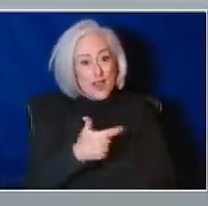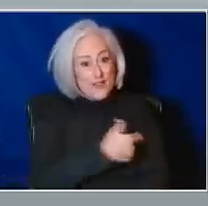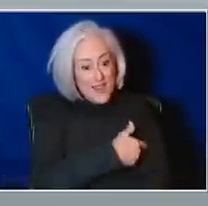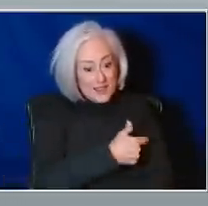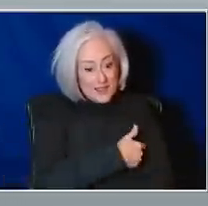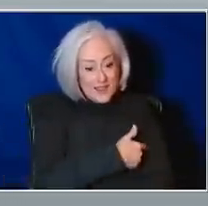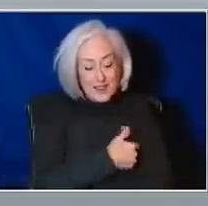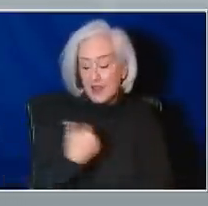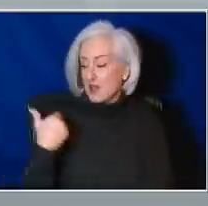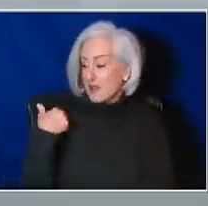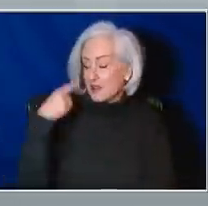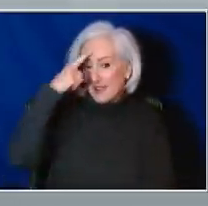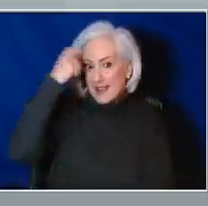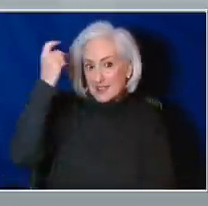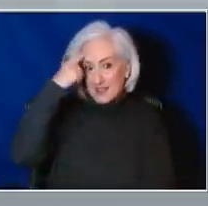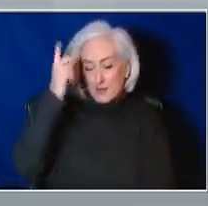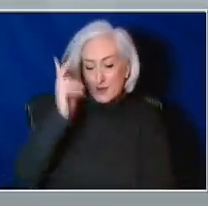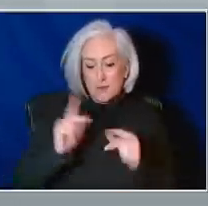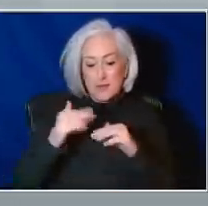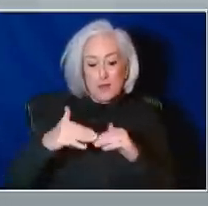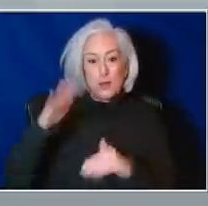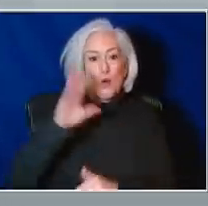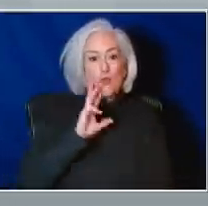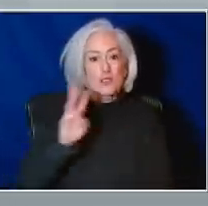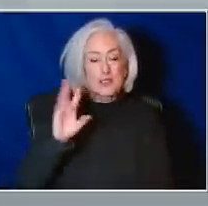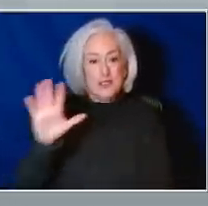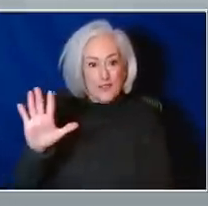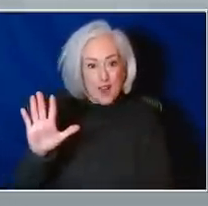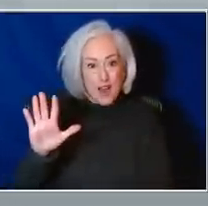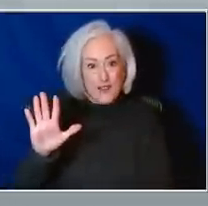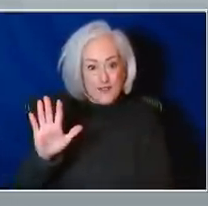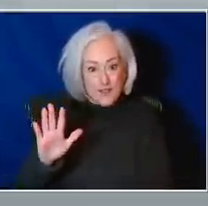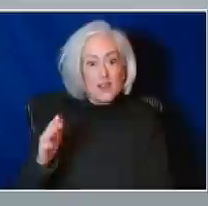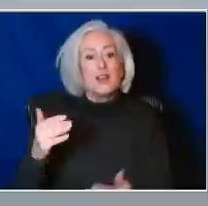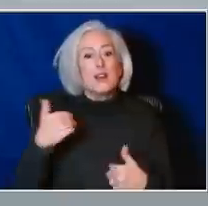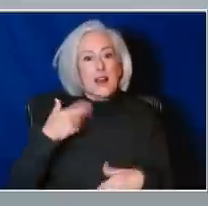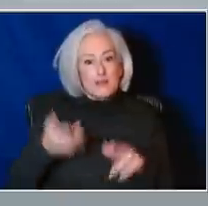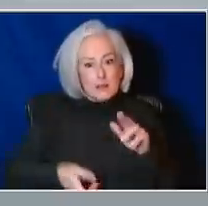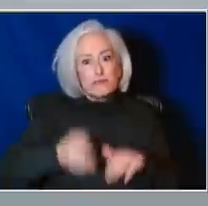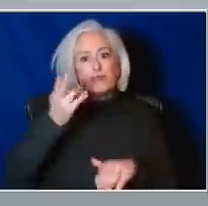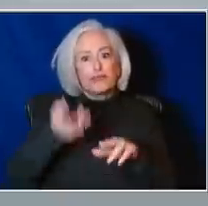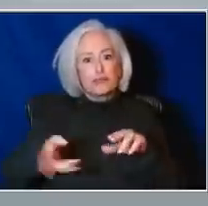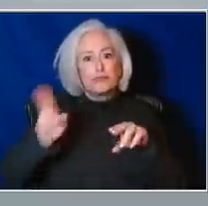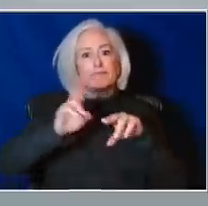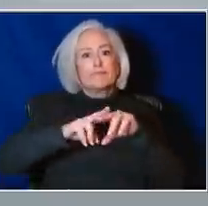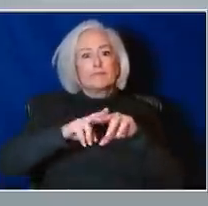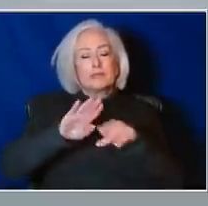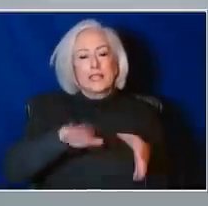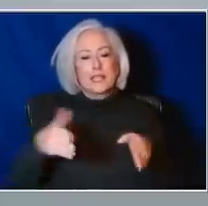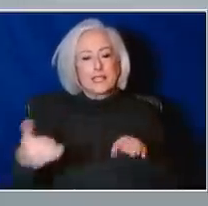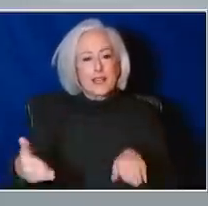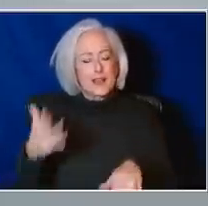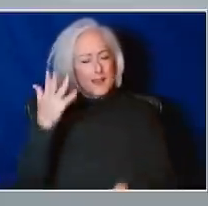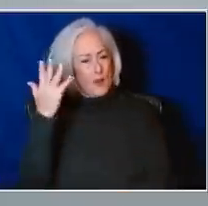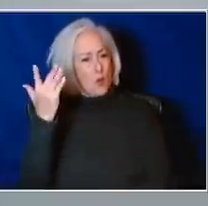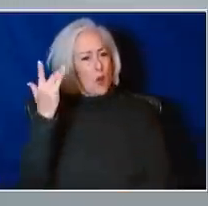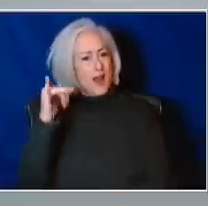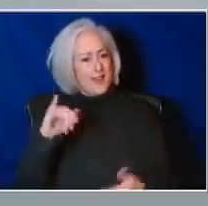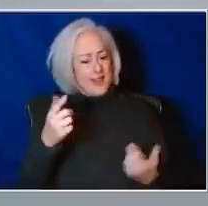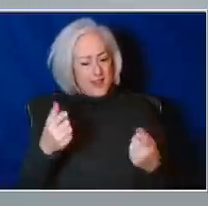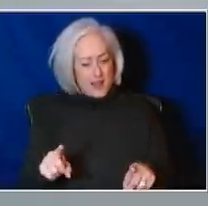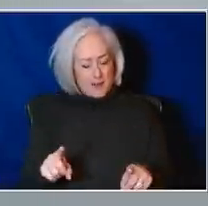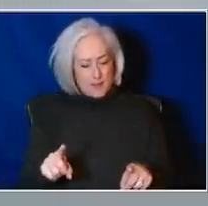made up roughly 58% of deaths. So why the spike? One contributing factor can be found in the numbers from late November,